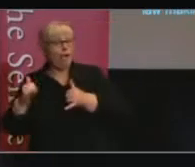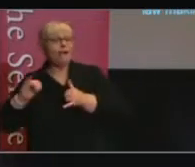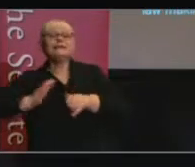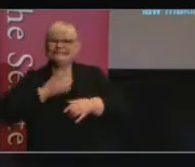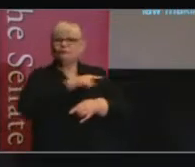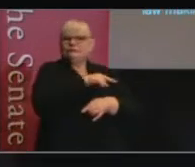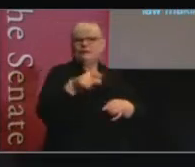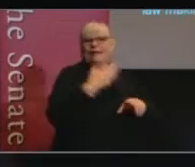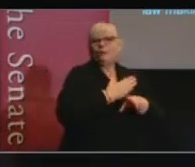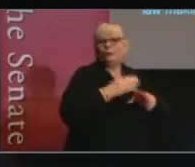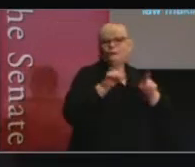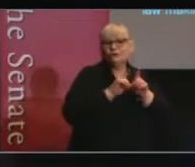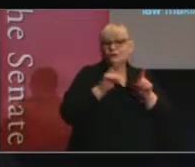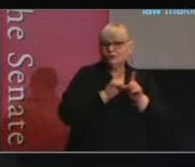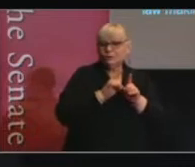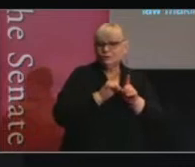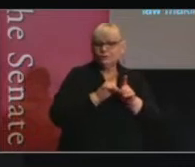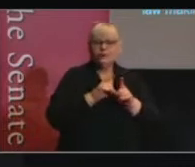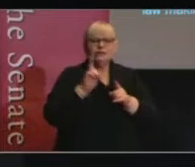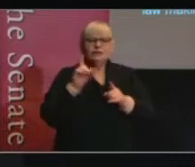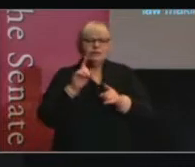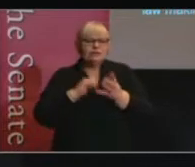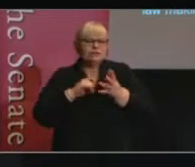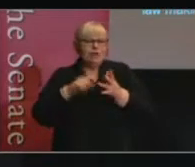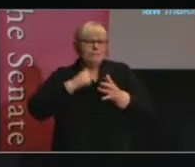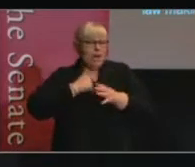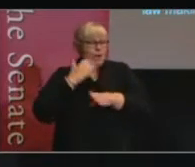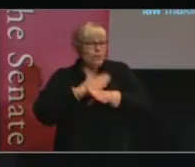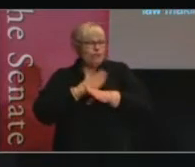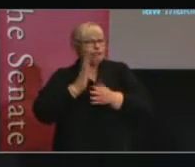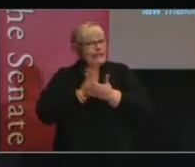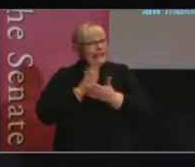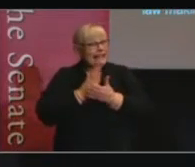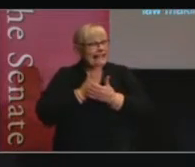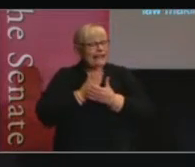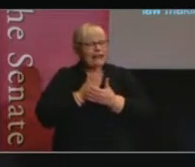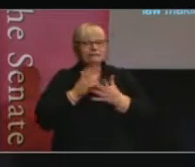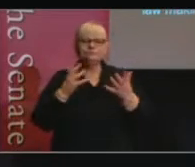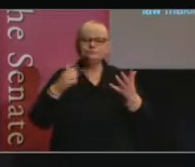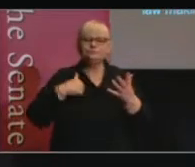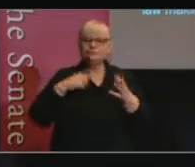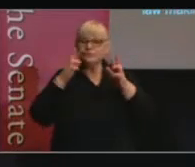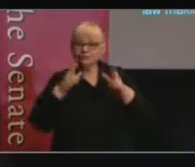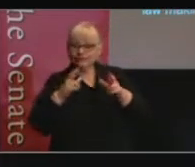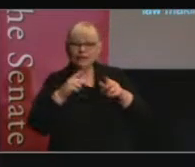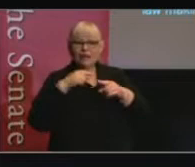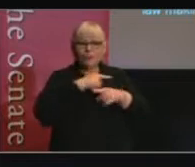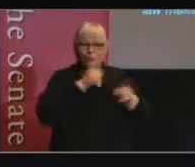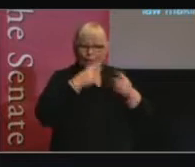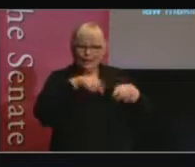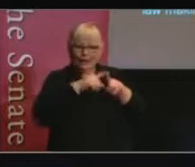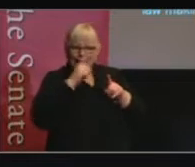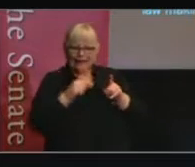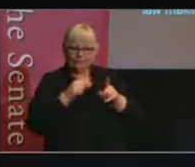My work also gives me hope and optimism that parliamentary committees might be a site of investment for addressing